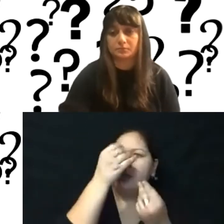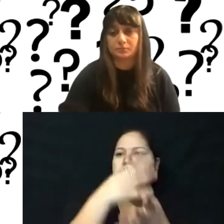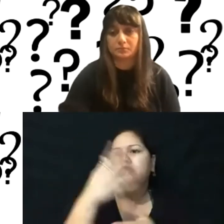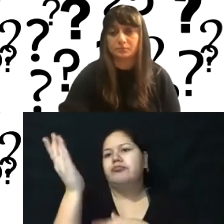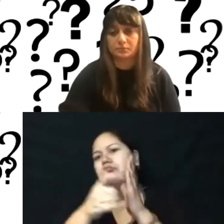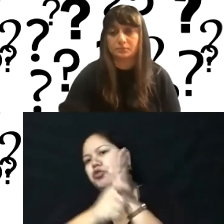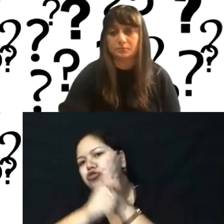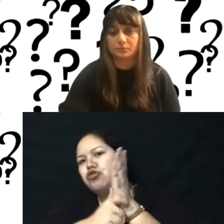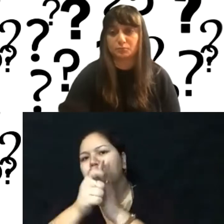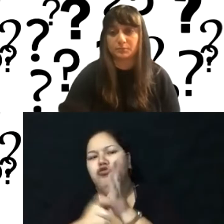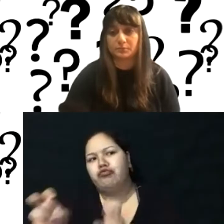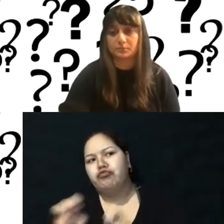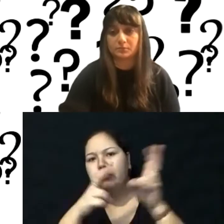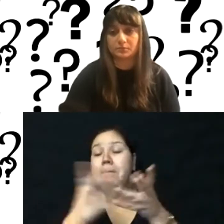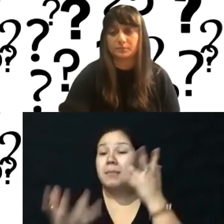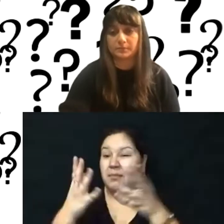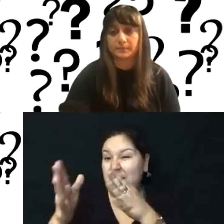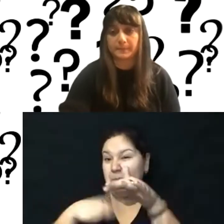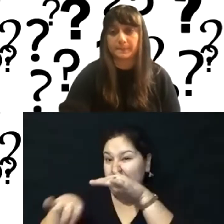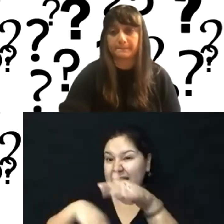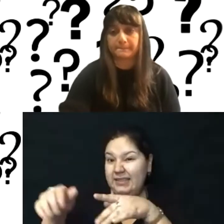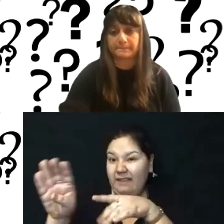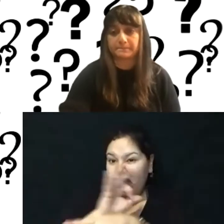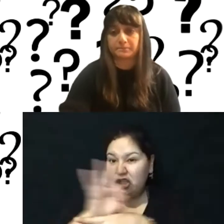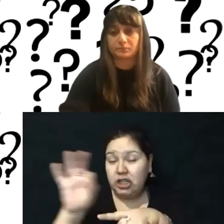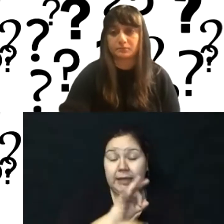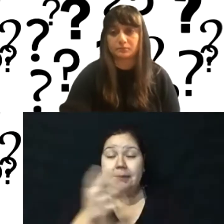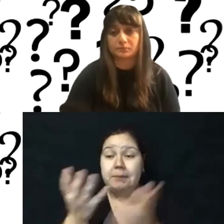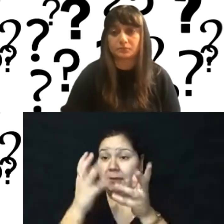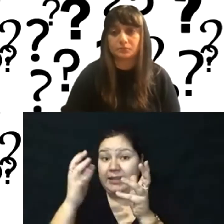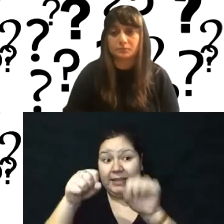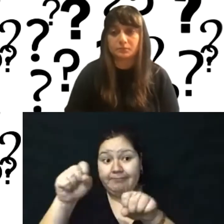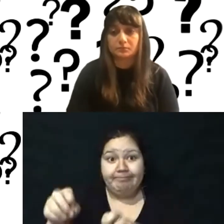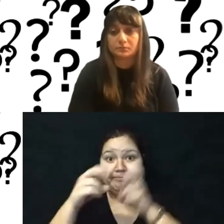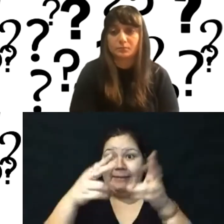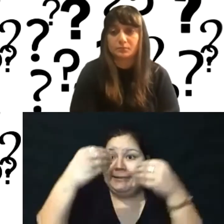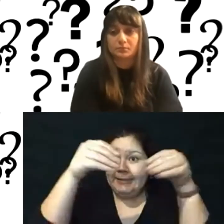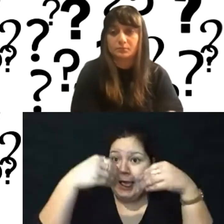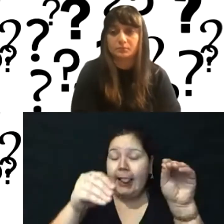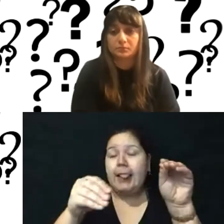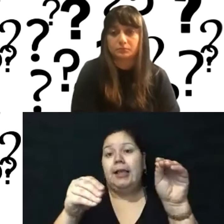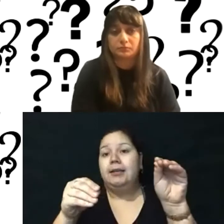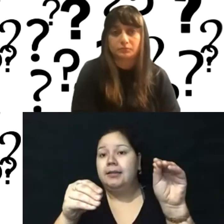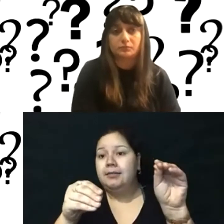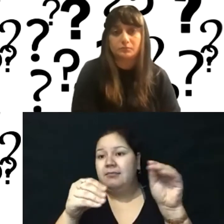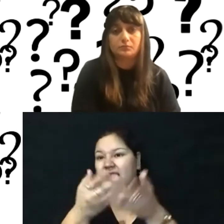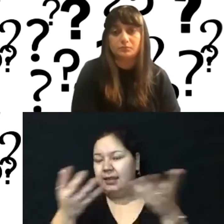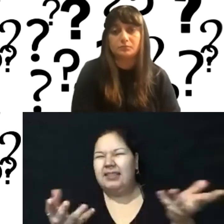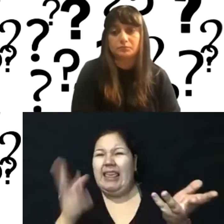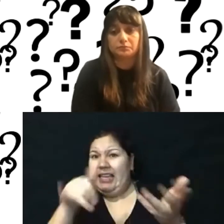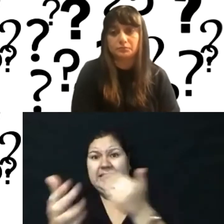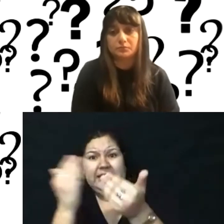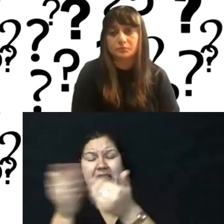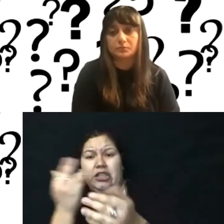functionality, you know, maybe you want to sell some merchandise. Um, you know, those kinds of things actually are really easily done on Squarespace and Wix.